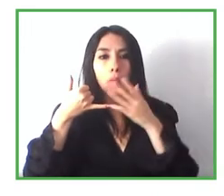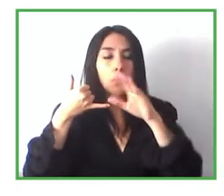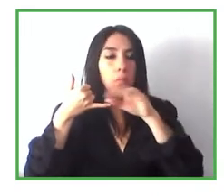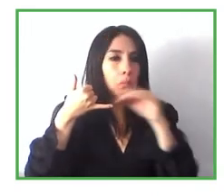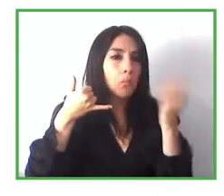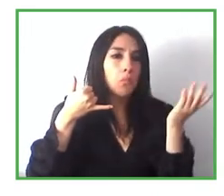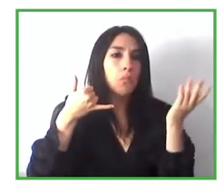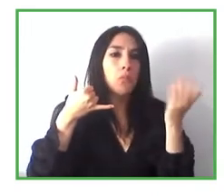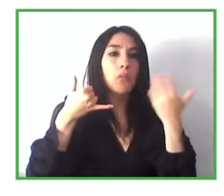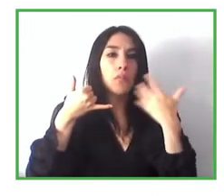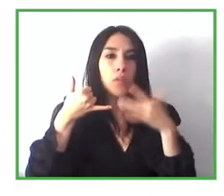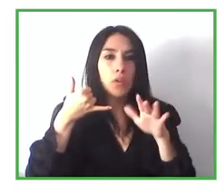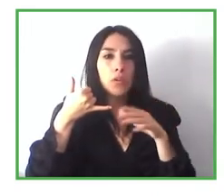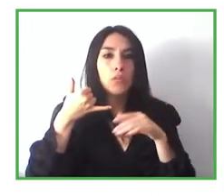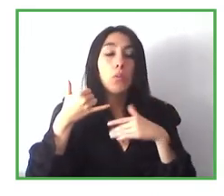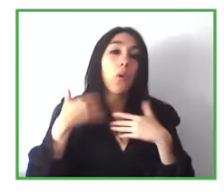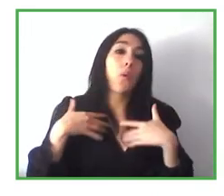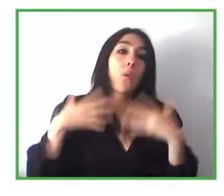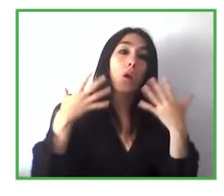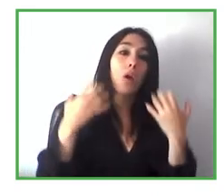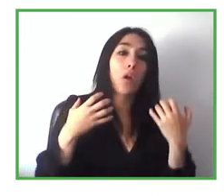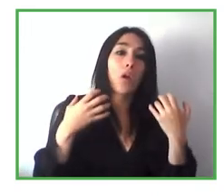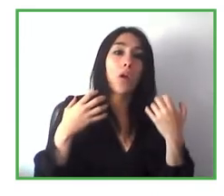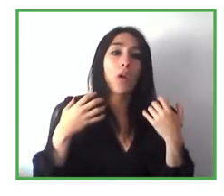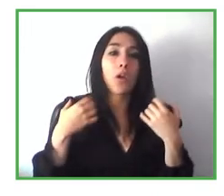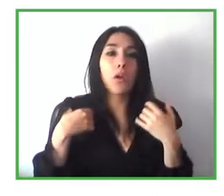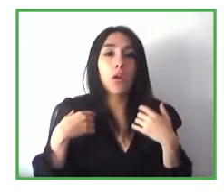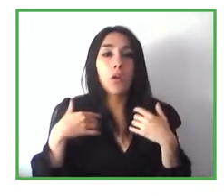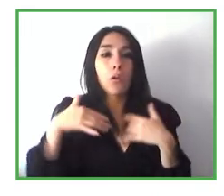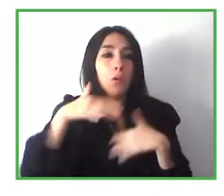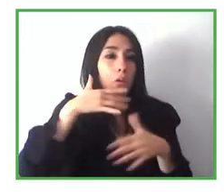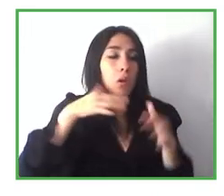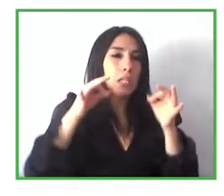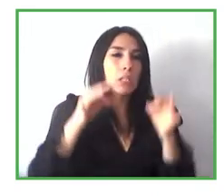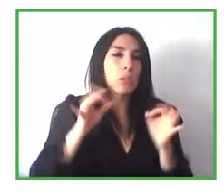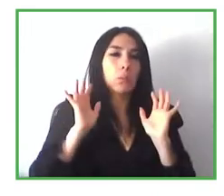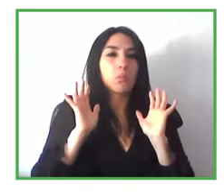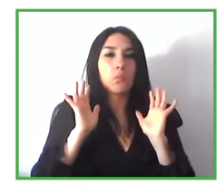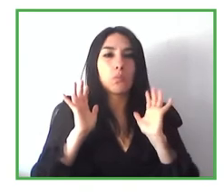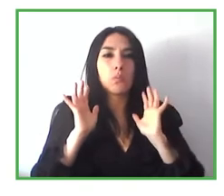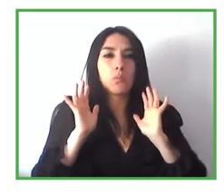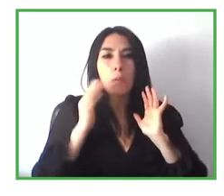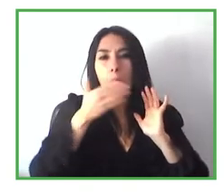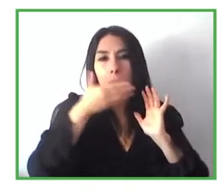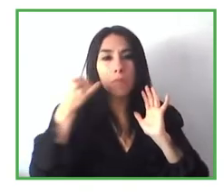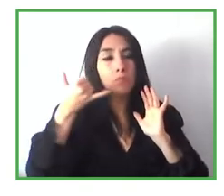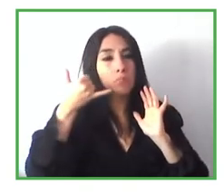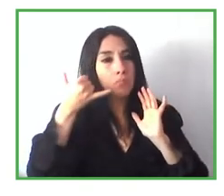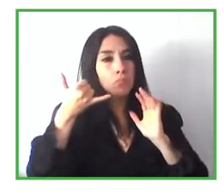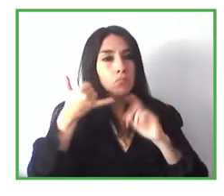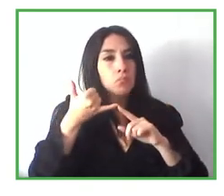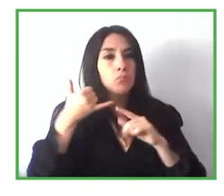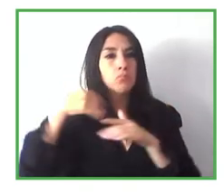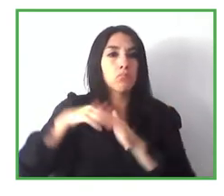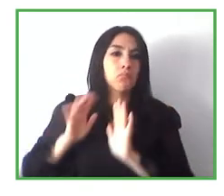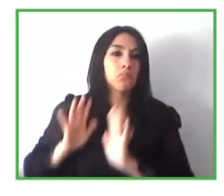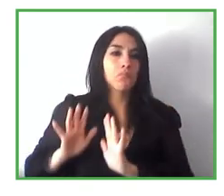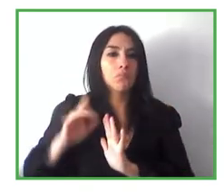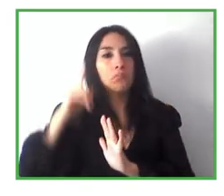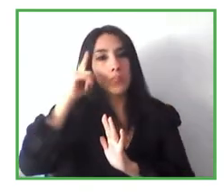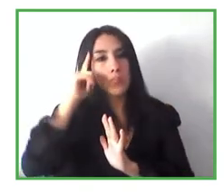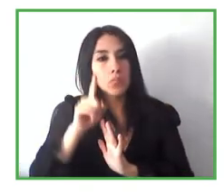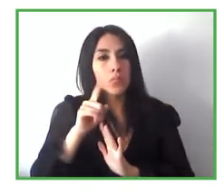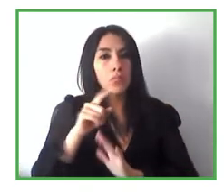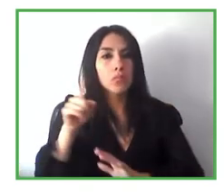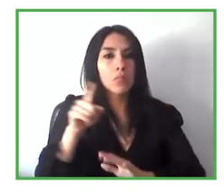information. And then if they think it's not a safe environment, they can put it away. But if we think about the places where